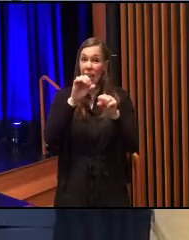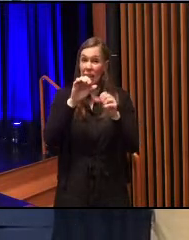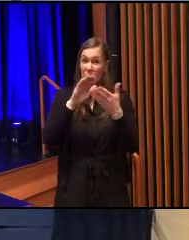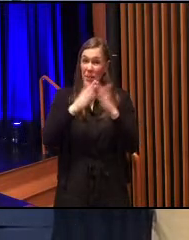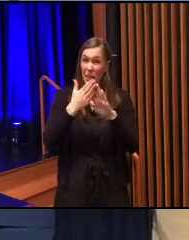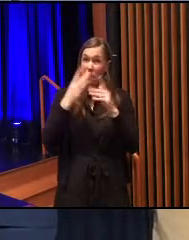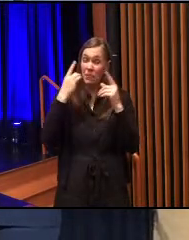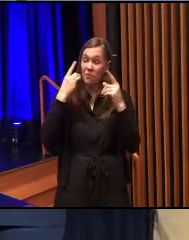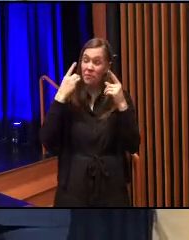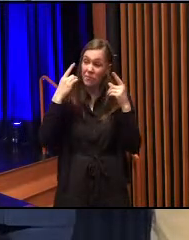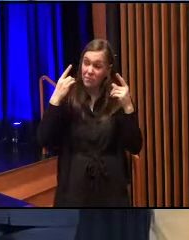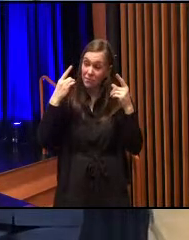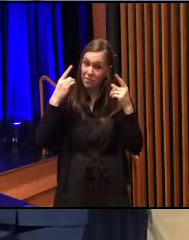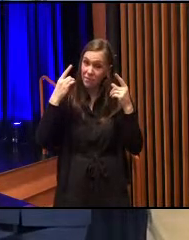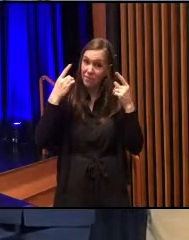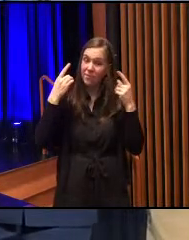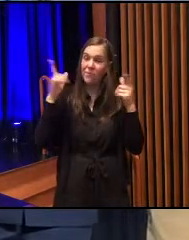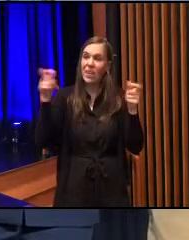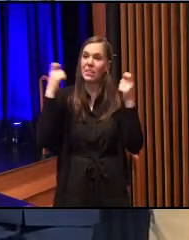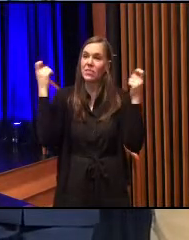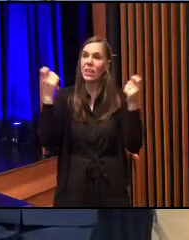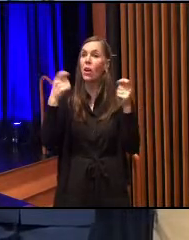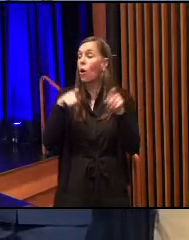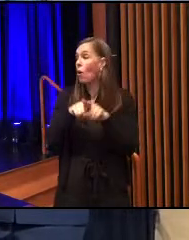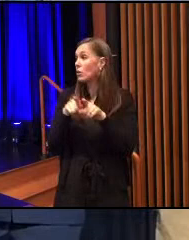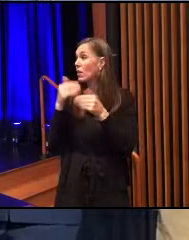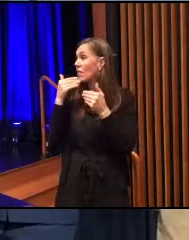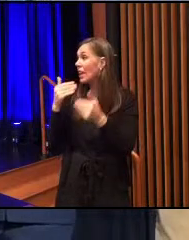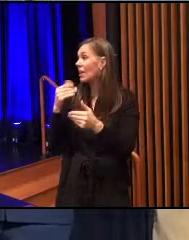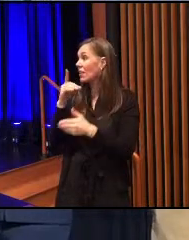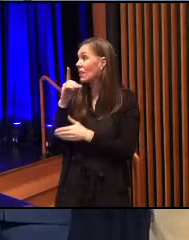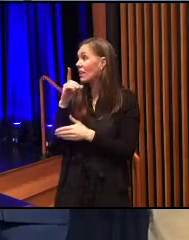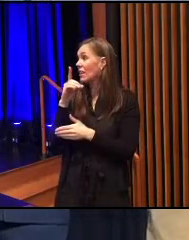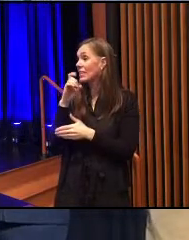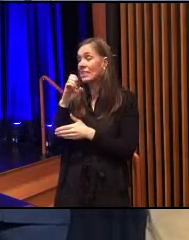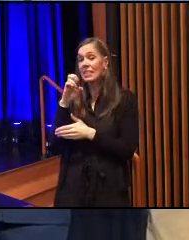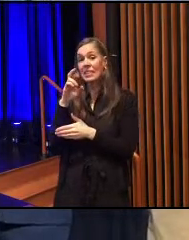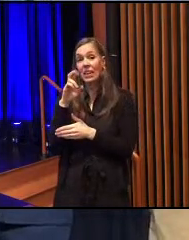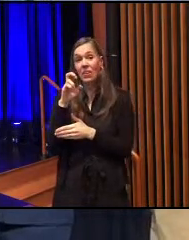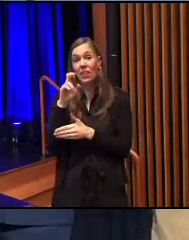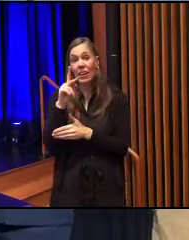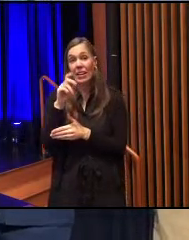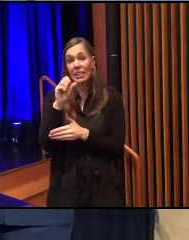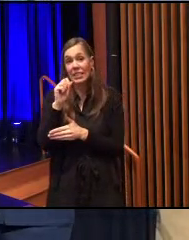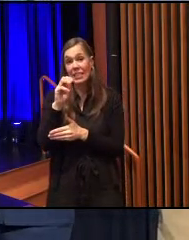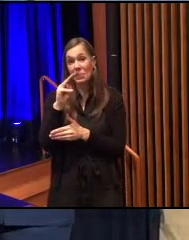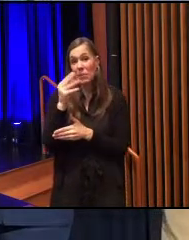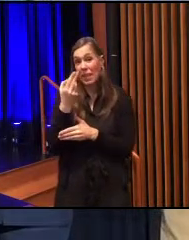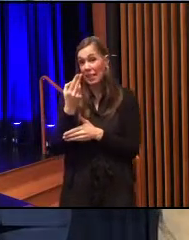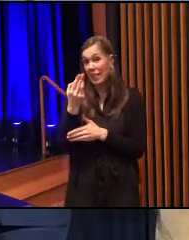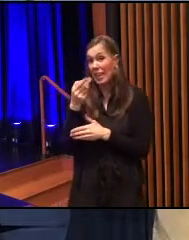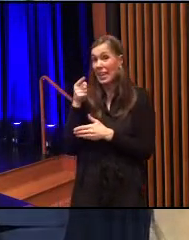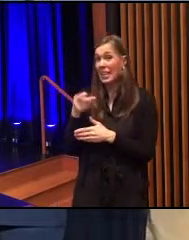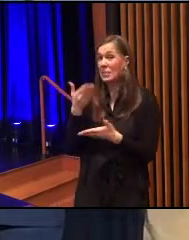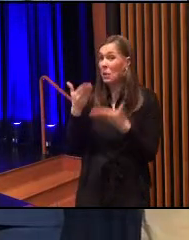victories, also, shout out Vincent Derrick Smith again. No, this might be the hardest working man in Lancaster.